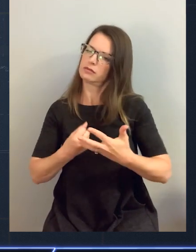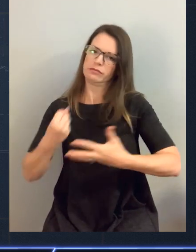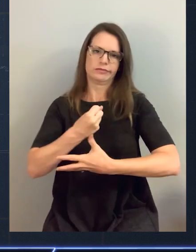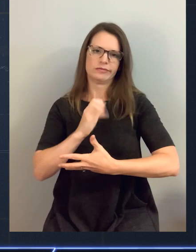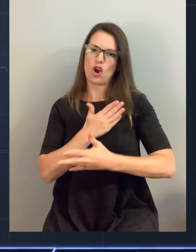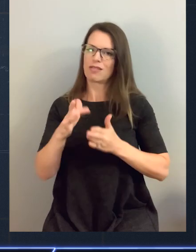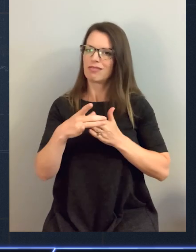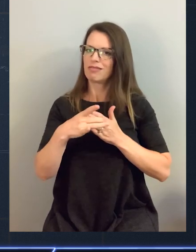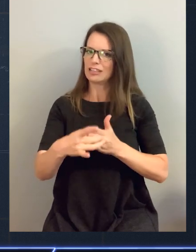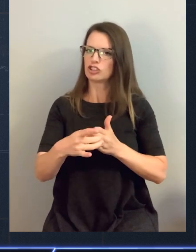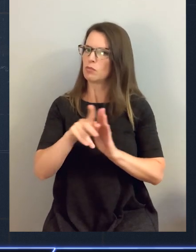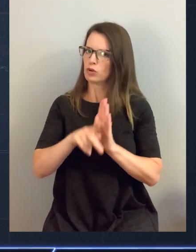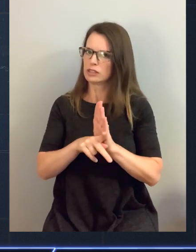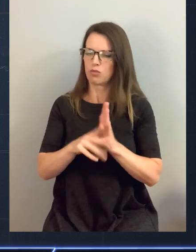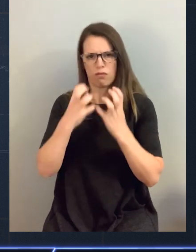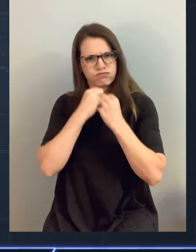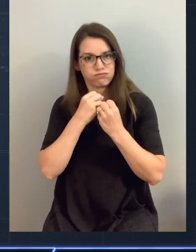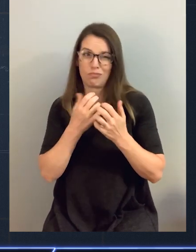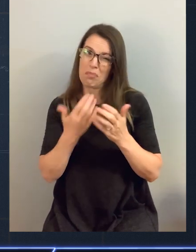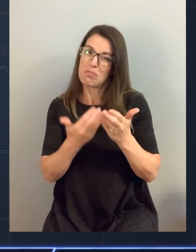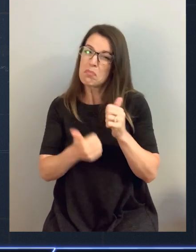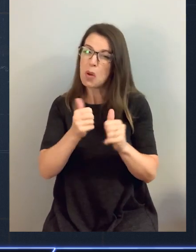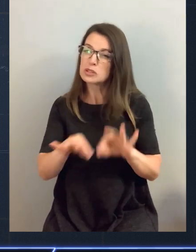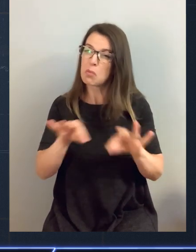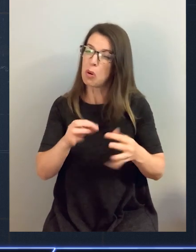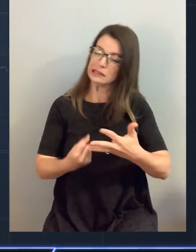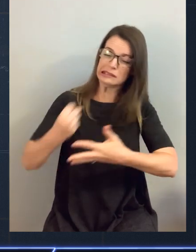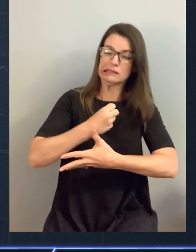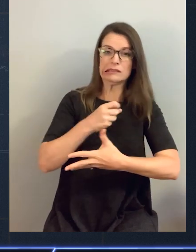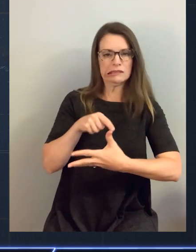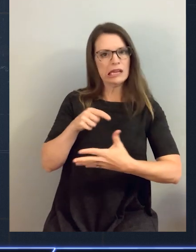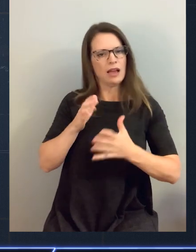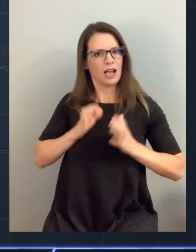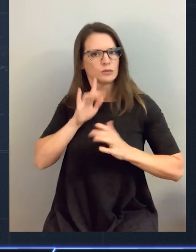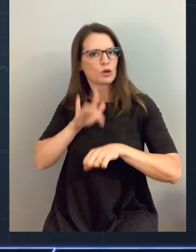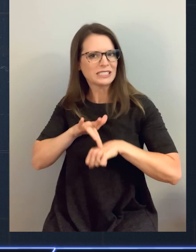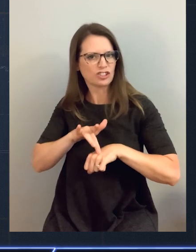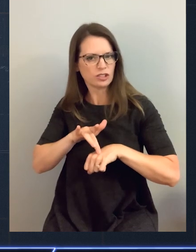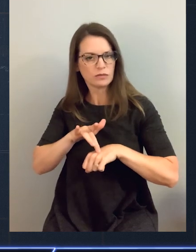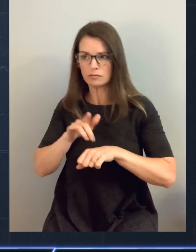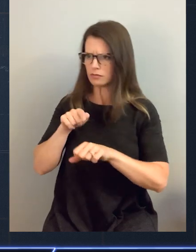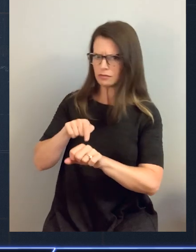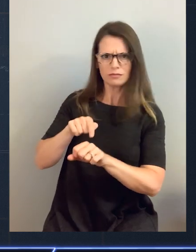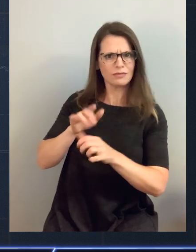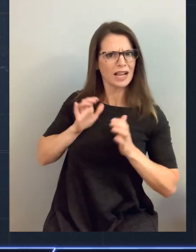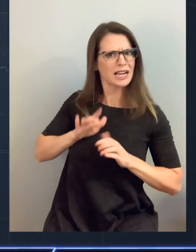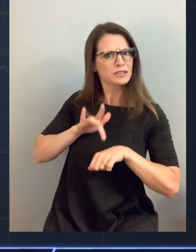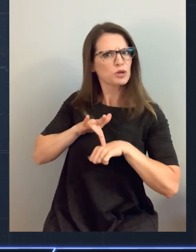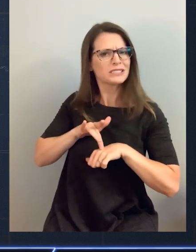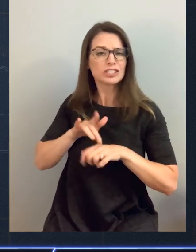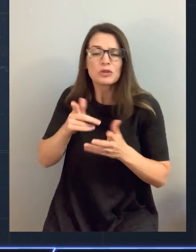our first and maybe most important leadership principle. And it's really important that you know, this is a lot more than just a phrase.